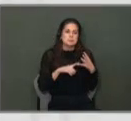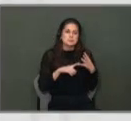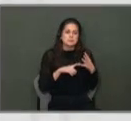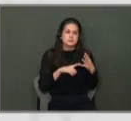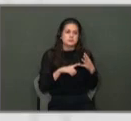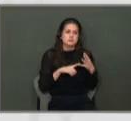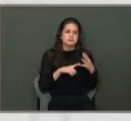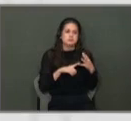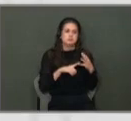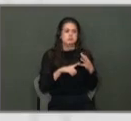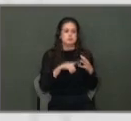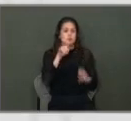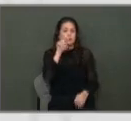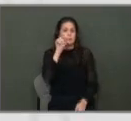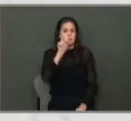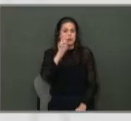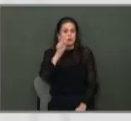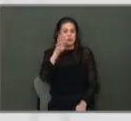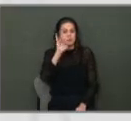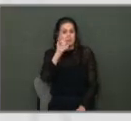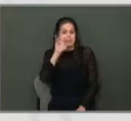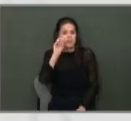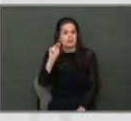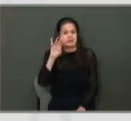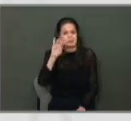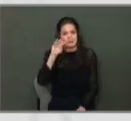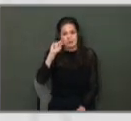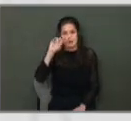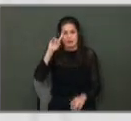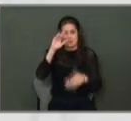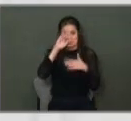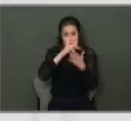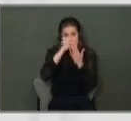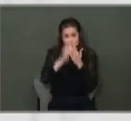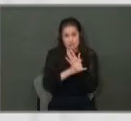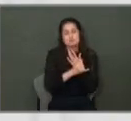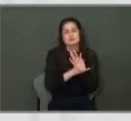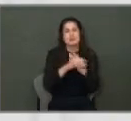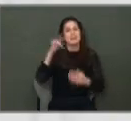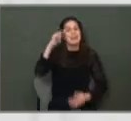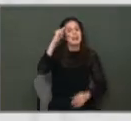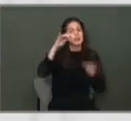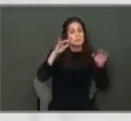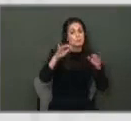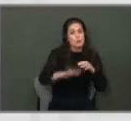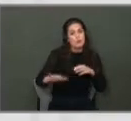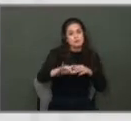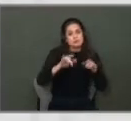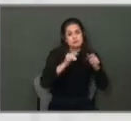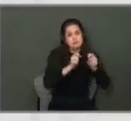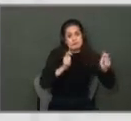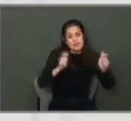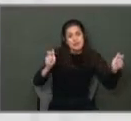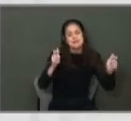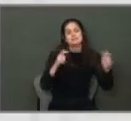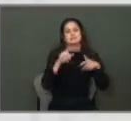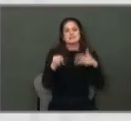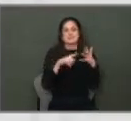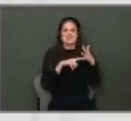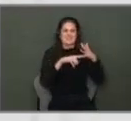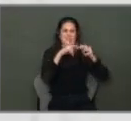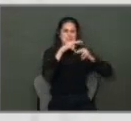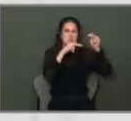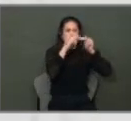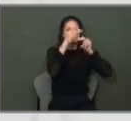delivery of the $1.2 billion bond program and the airport expansion and a number of the infrastructure